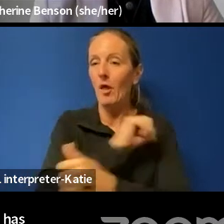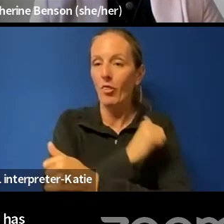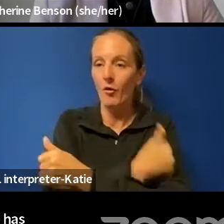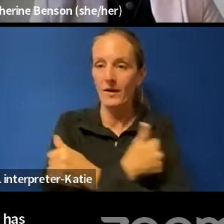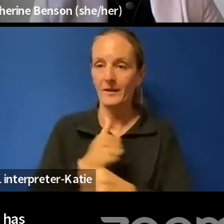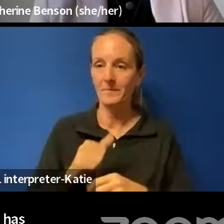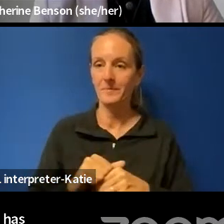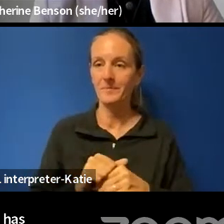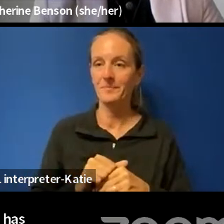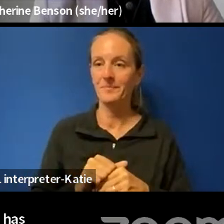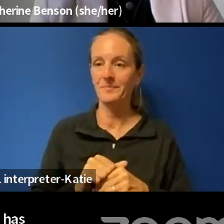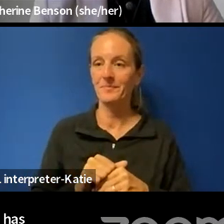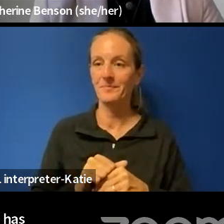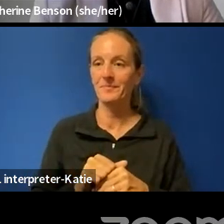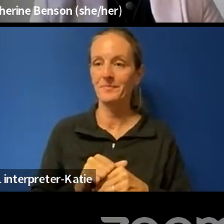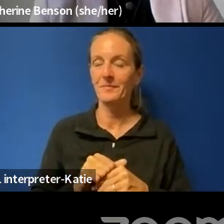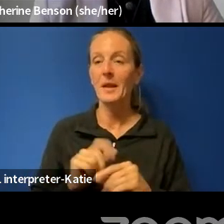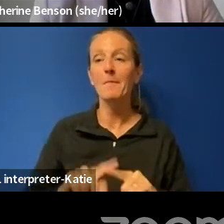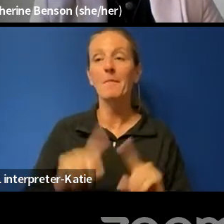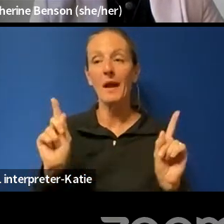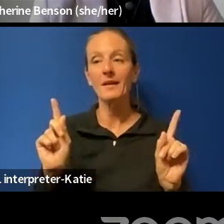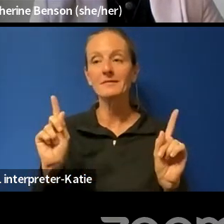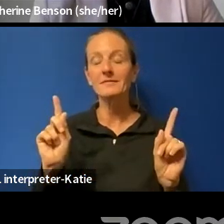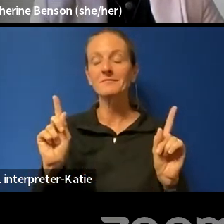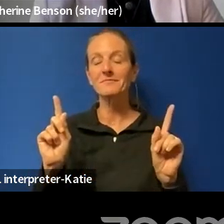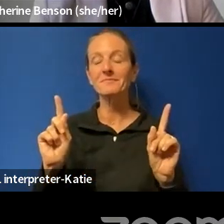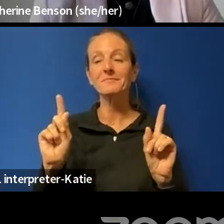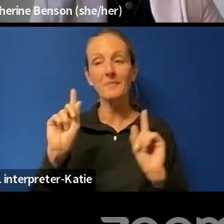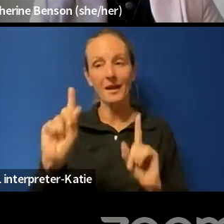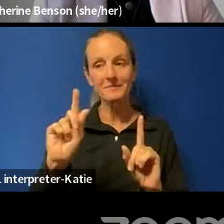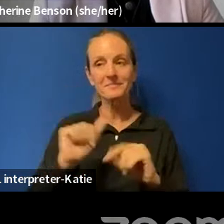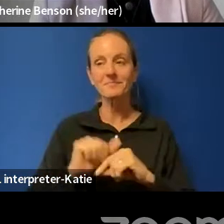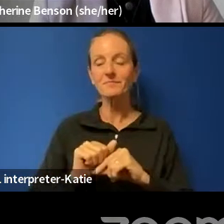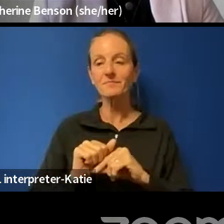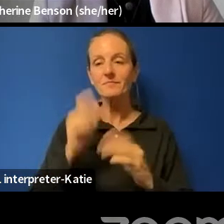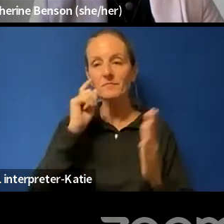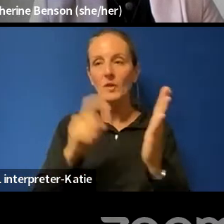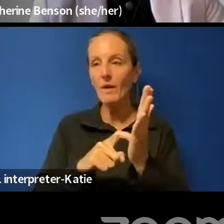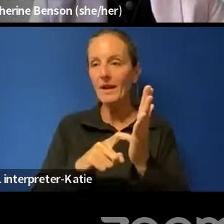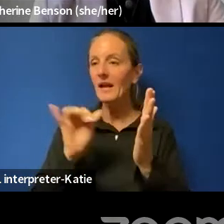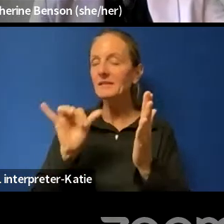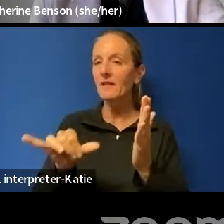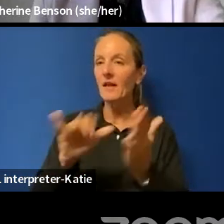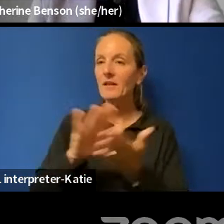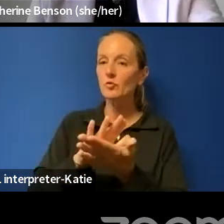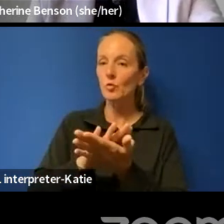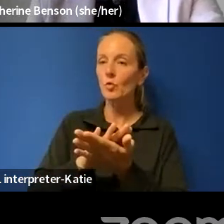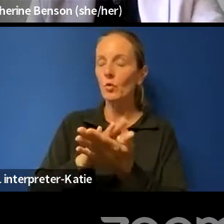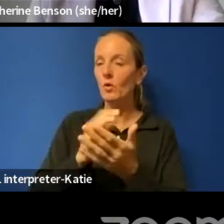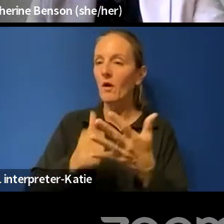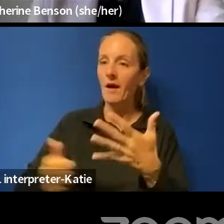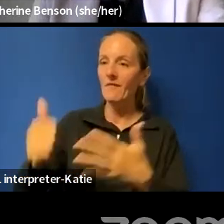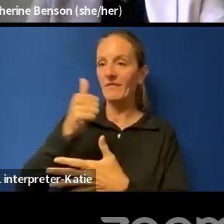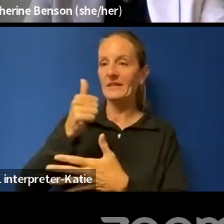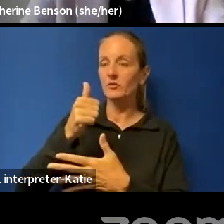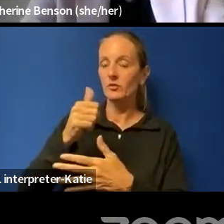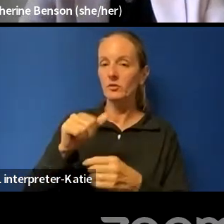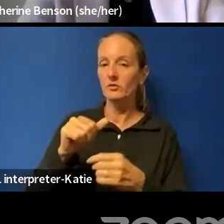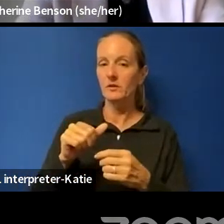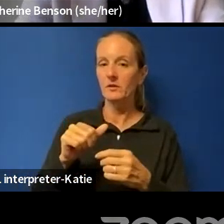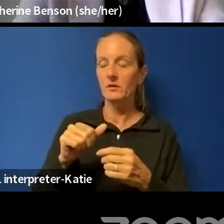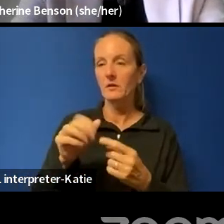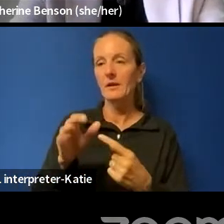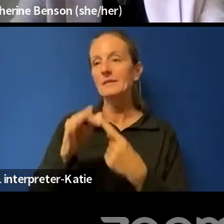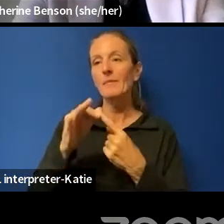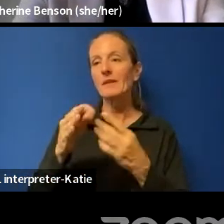the, the, recognizing that, that school officials authority is not absolute and, uh, and especially in public schools where they are